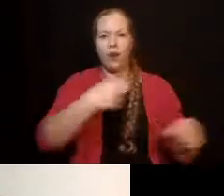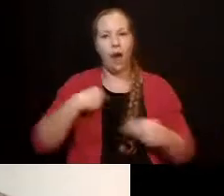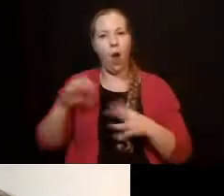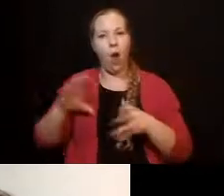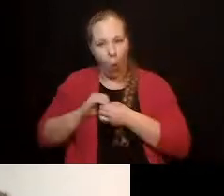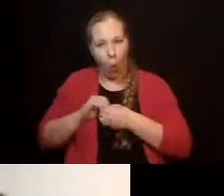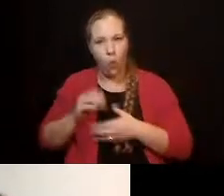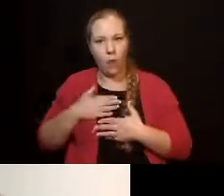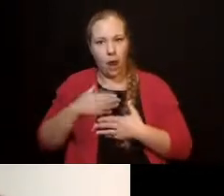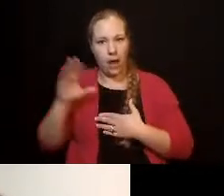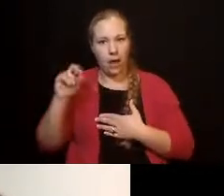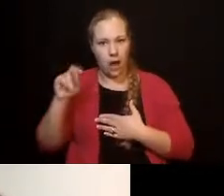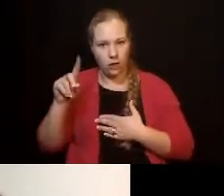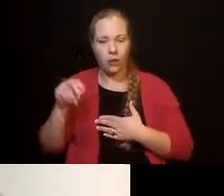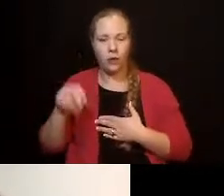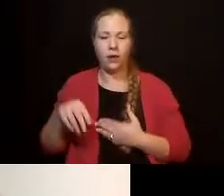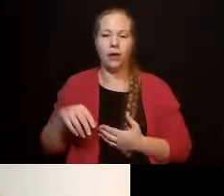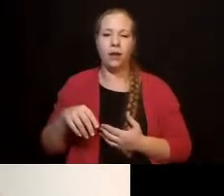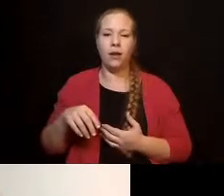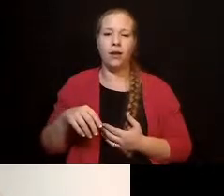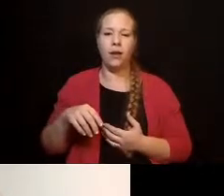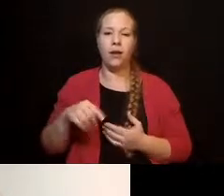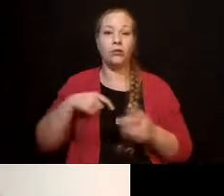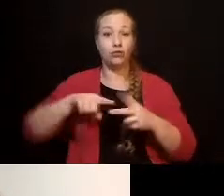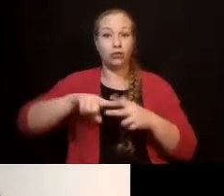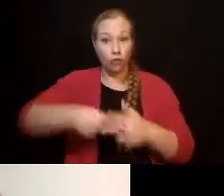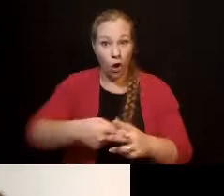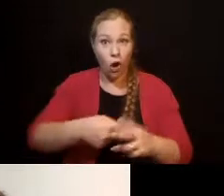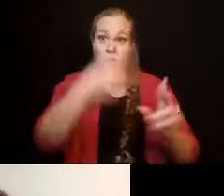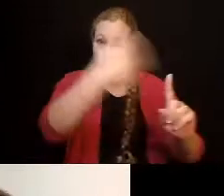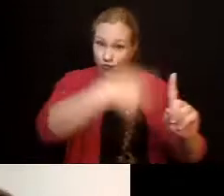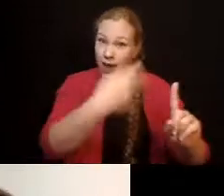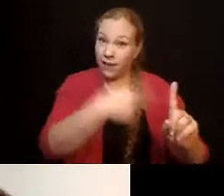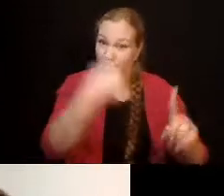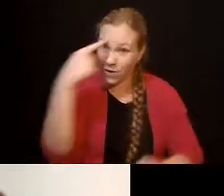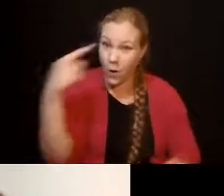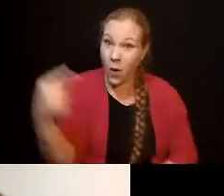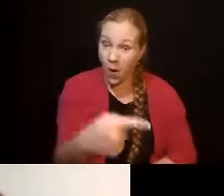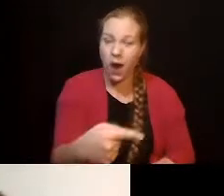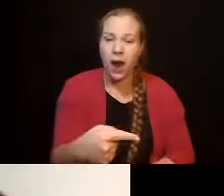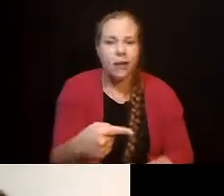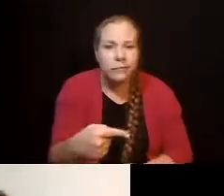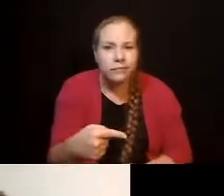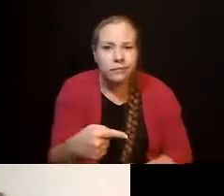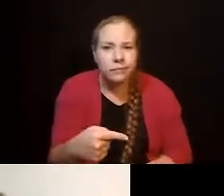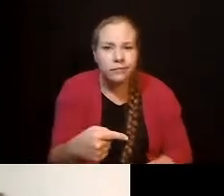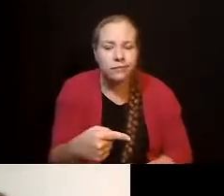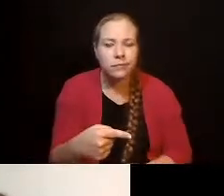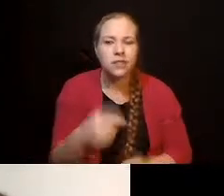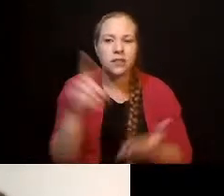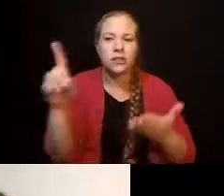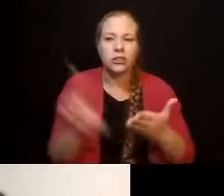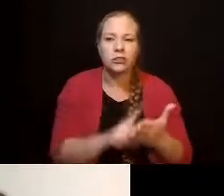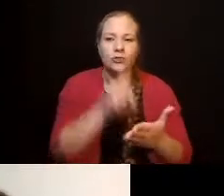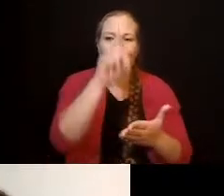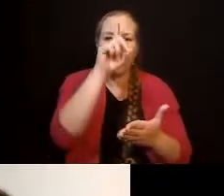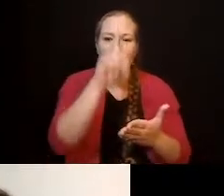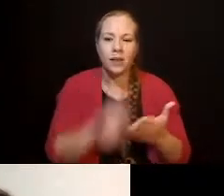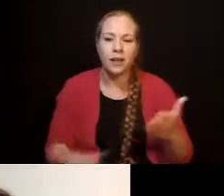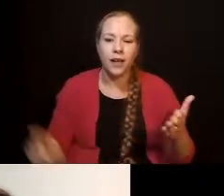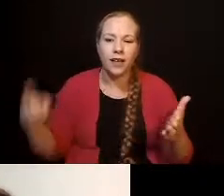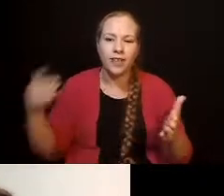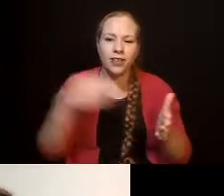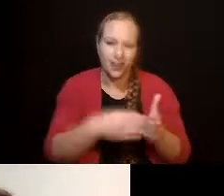When we went to rent, we experienced discrimination. And the other concern with renting was